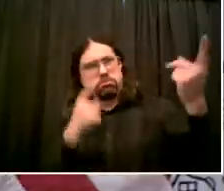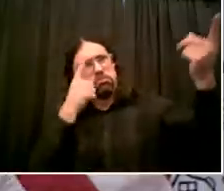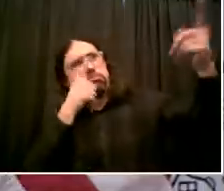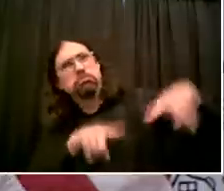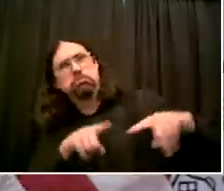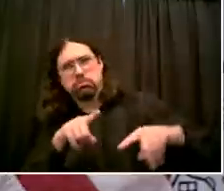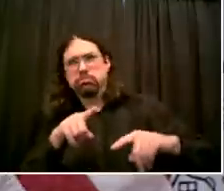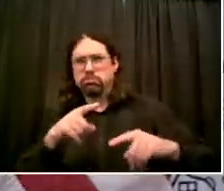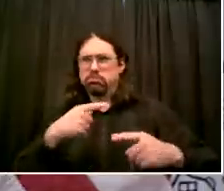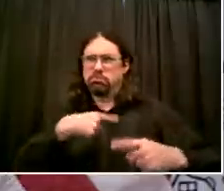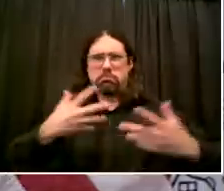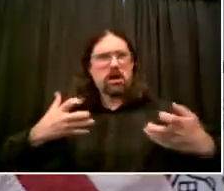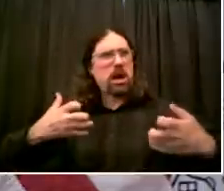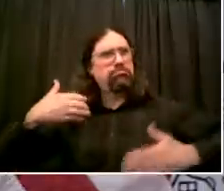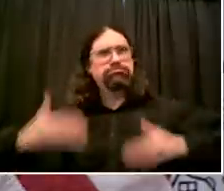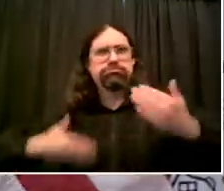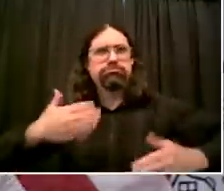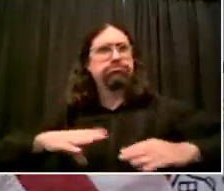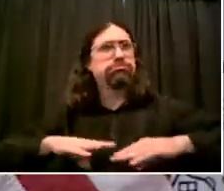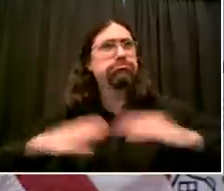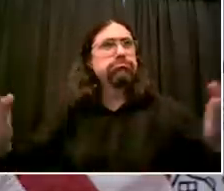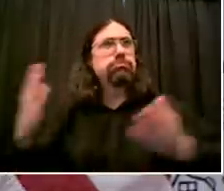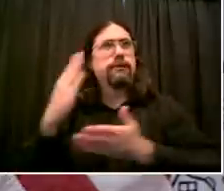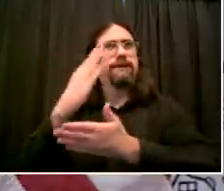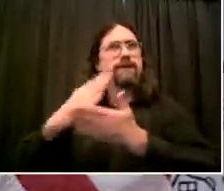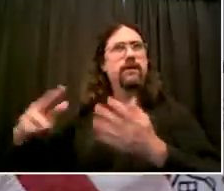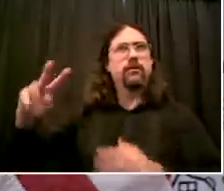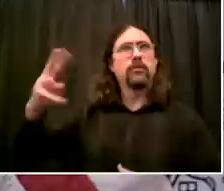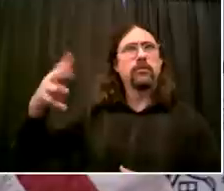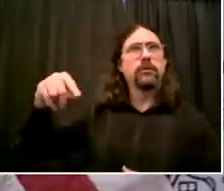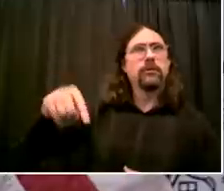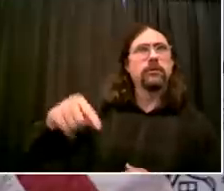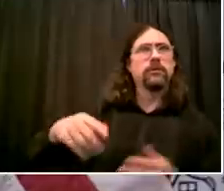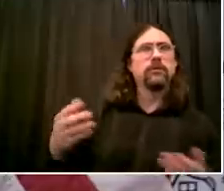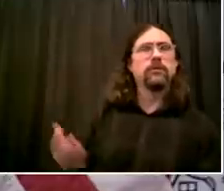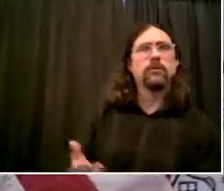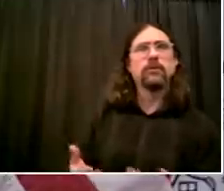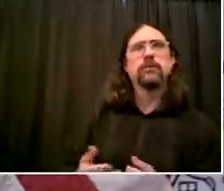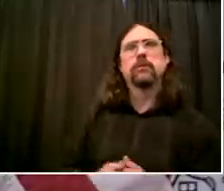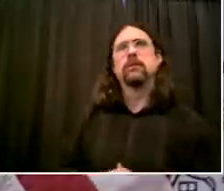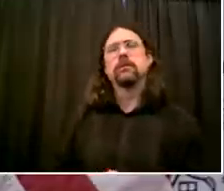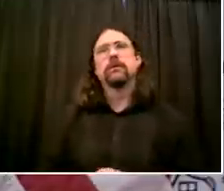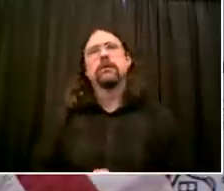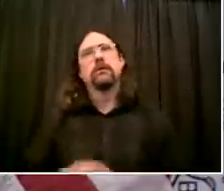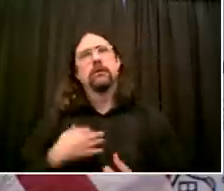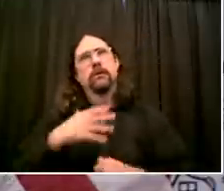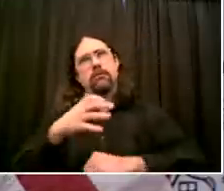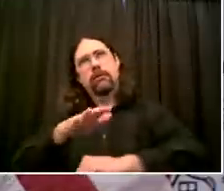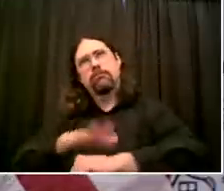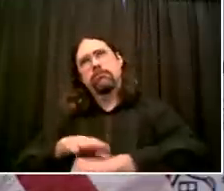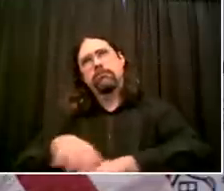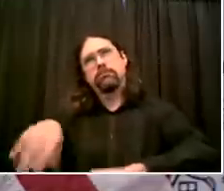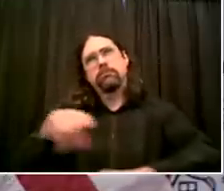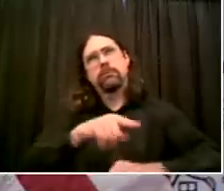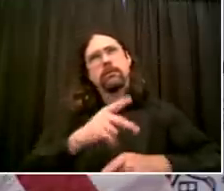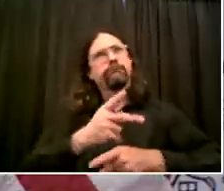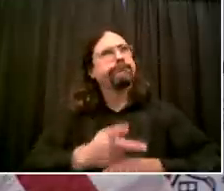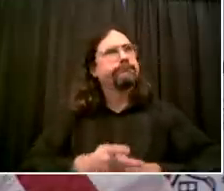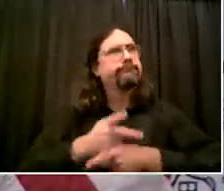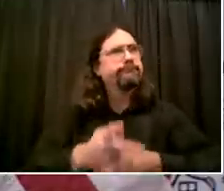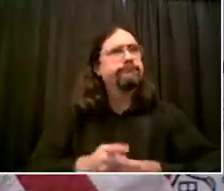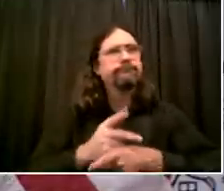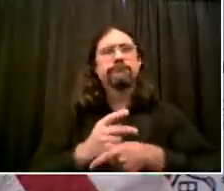approach to life is where you're not sure something lower expectations a little bit. I think most human beings, most New Yorkers would rather